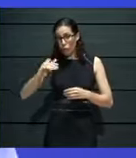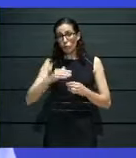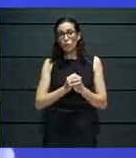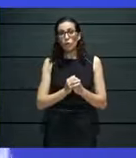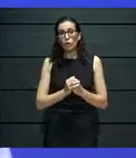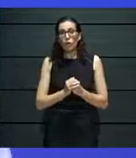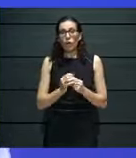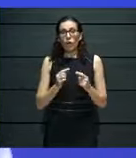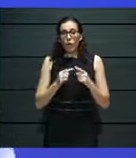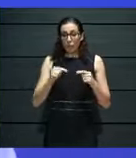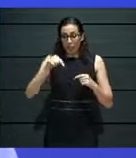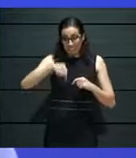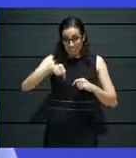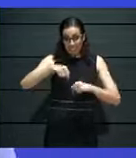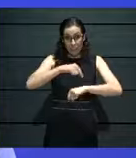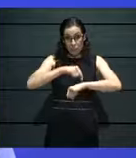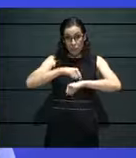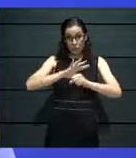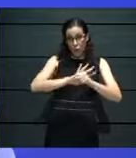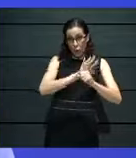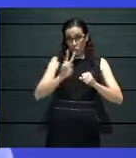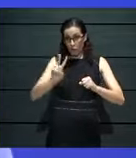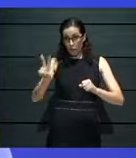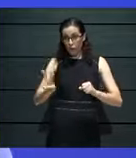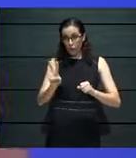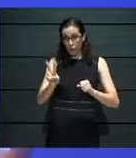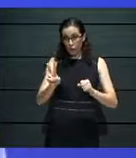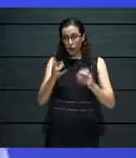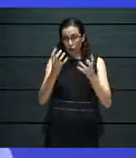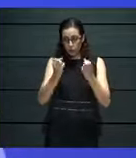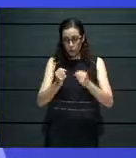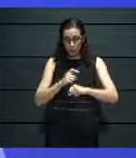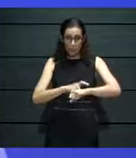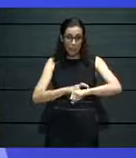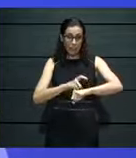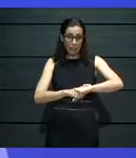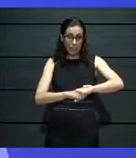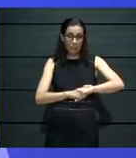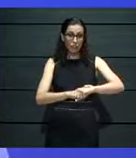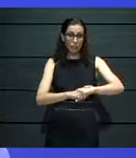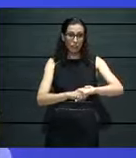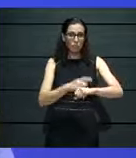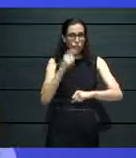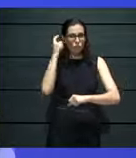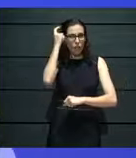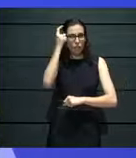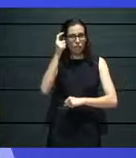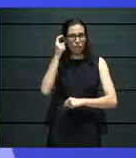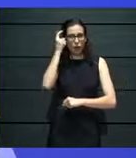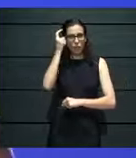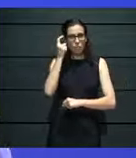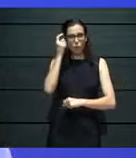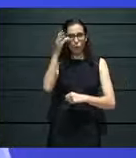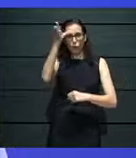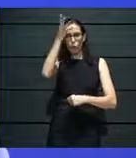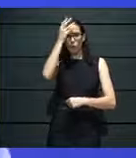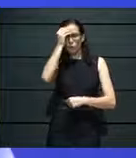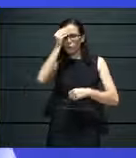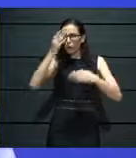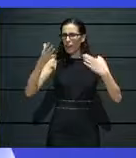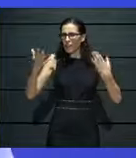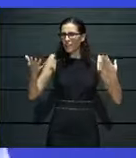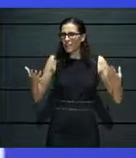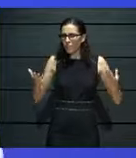wrong word, but it's a moment where we can really take the time to understand what's going on around us. Yes. And understanding how we tell